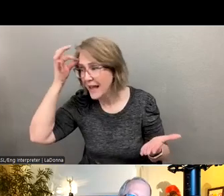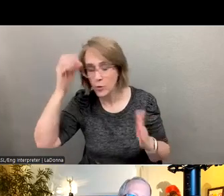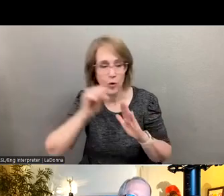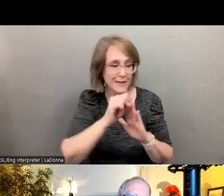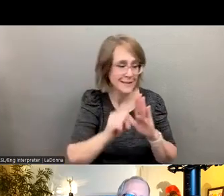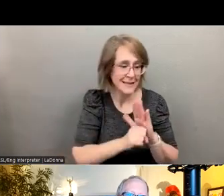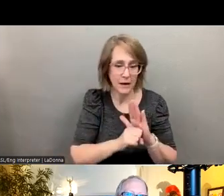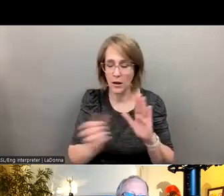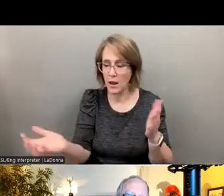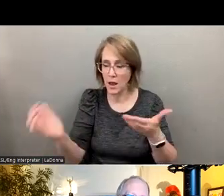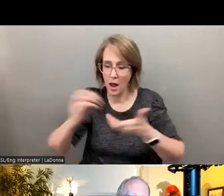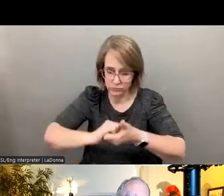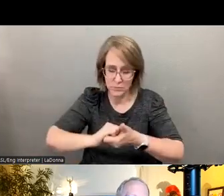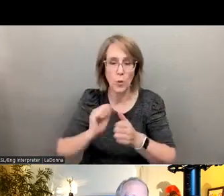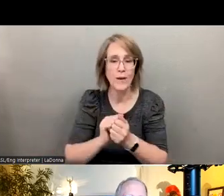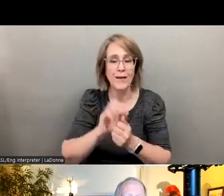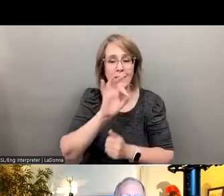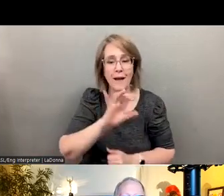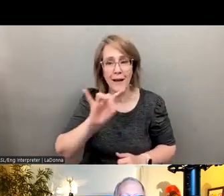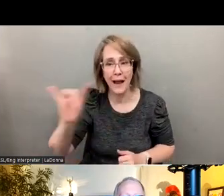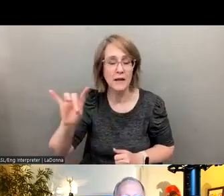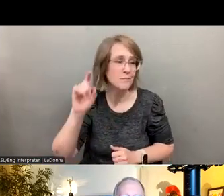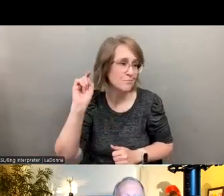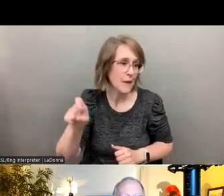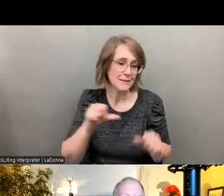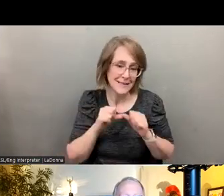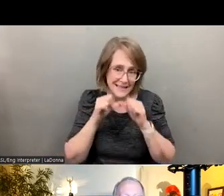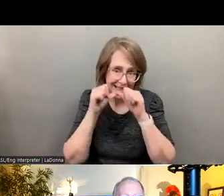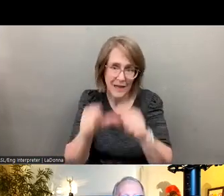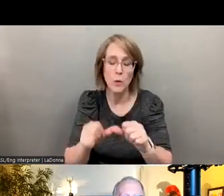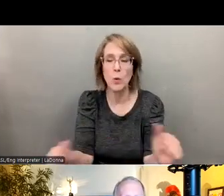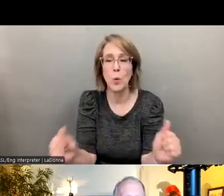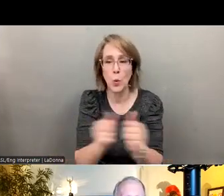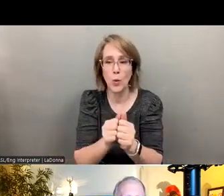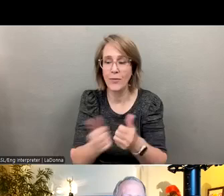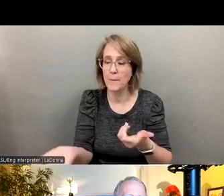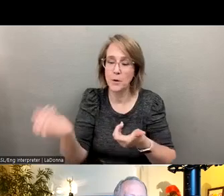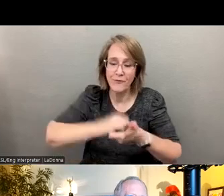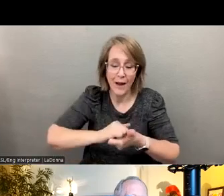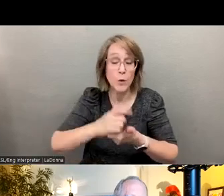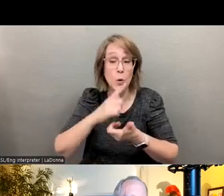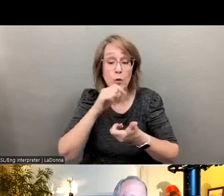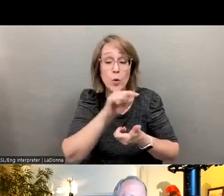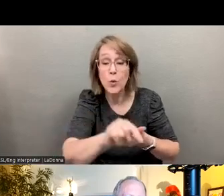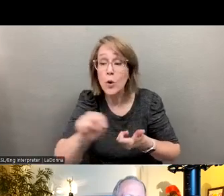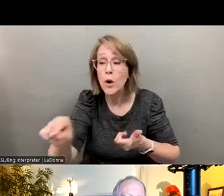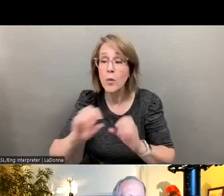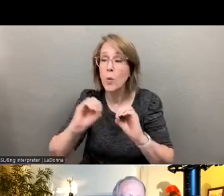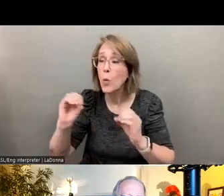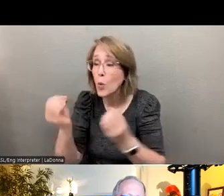with 988 moving forward has to extend to an unprecedented partnership between provider organization and funders